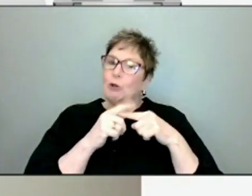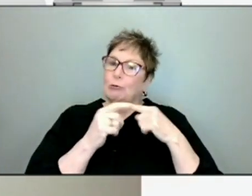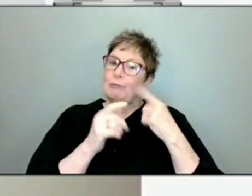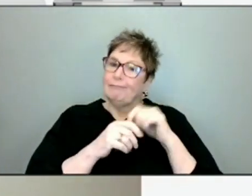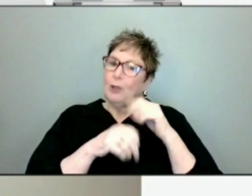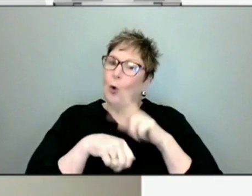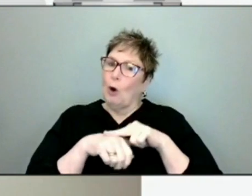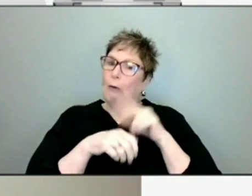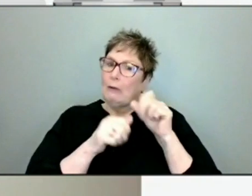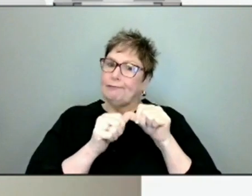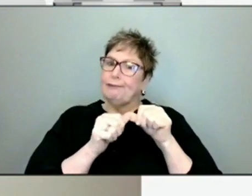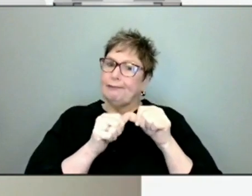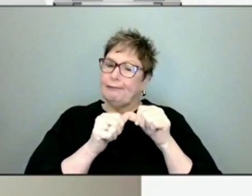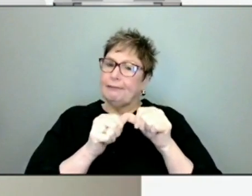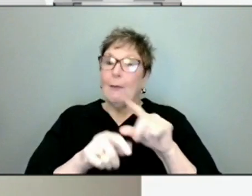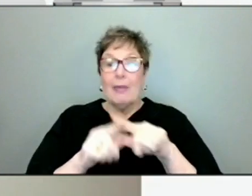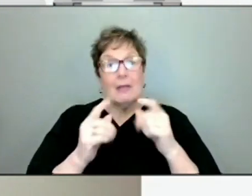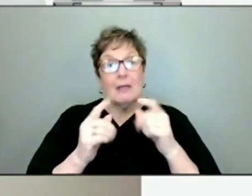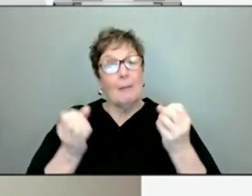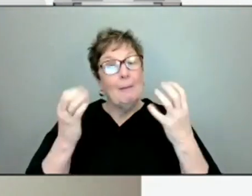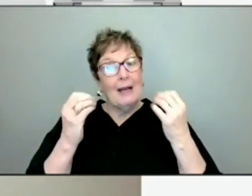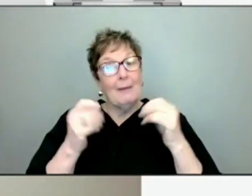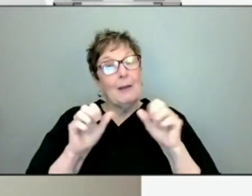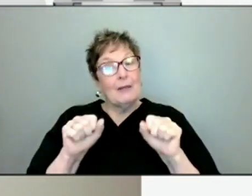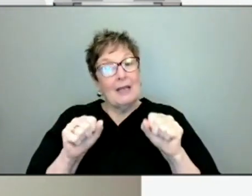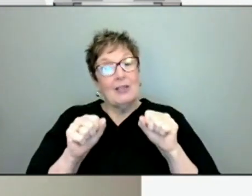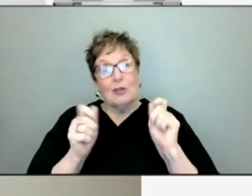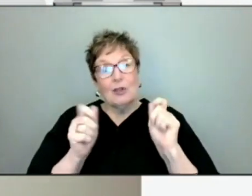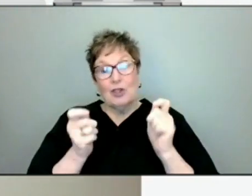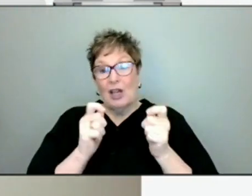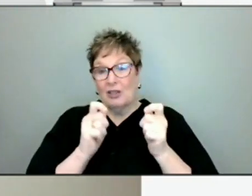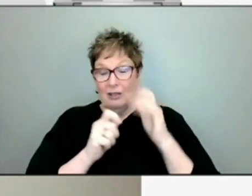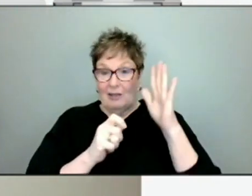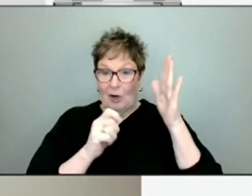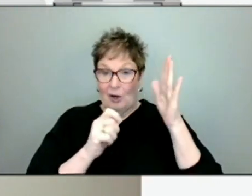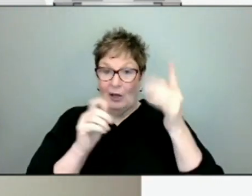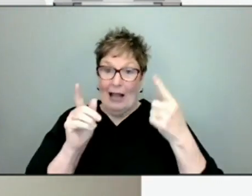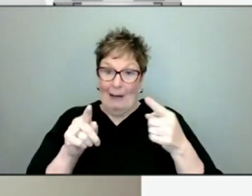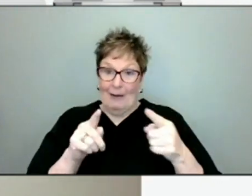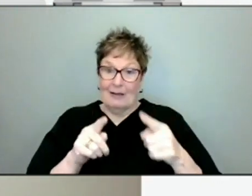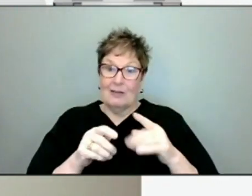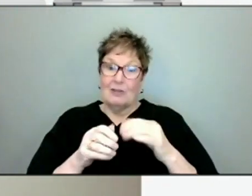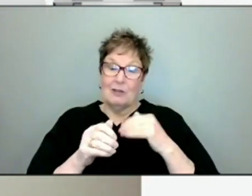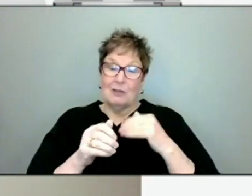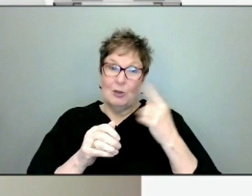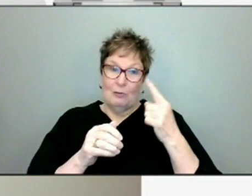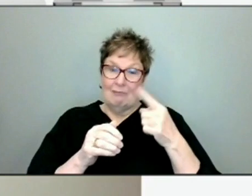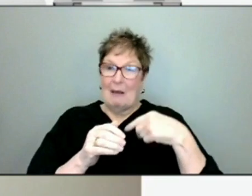potential changes that will be on the horizon in the next several months to year.